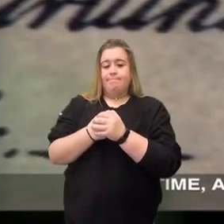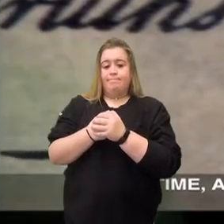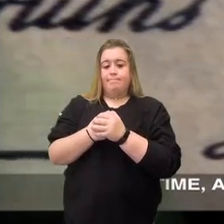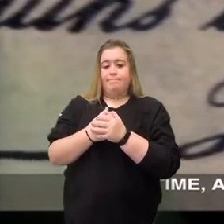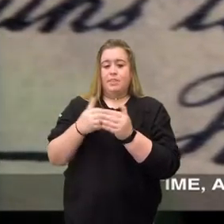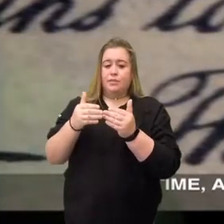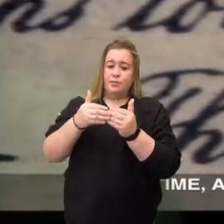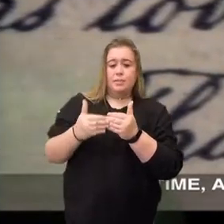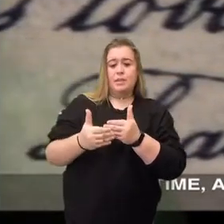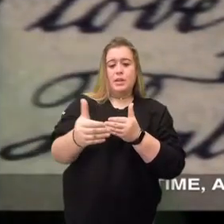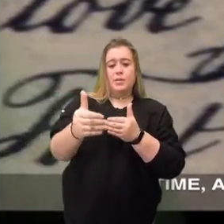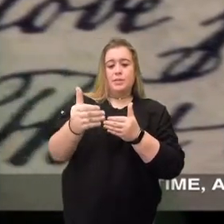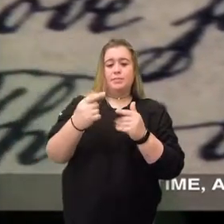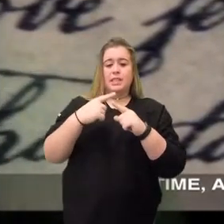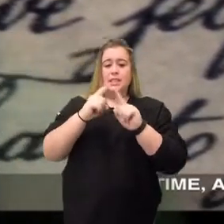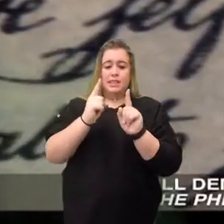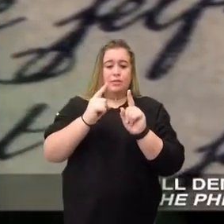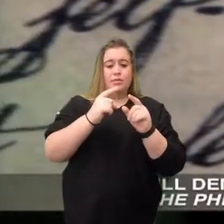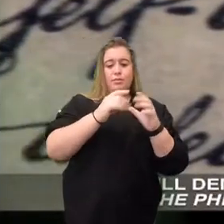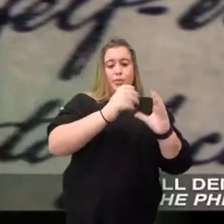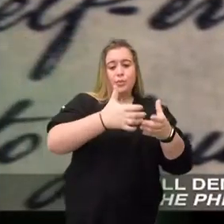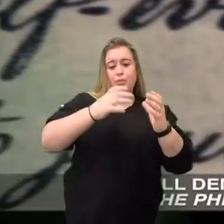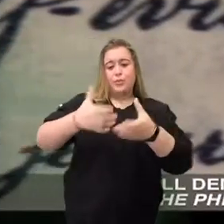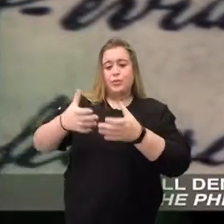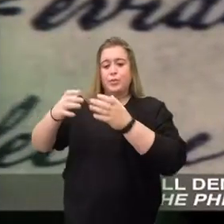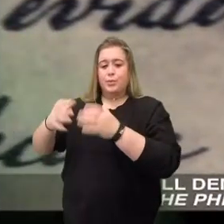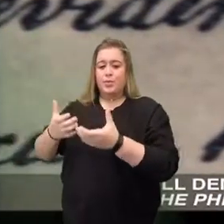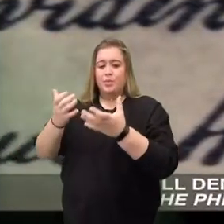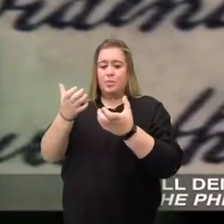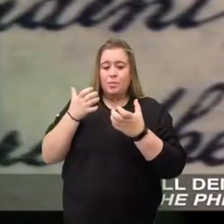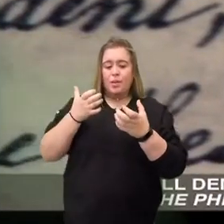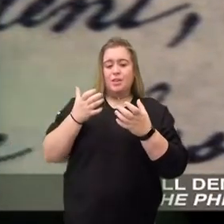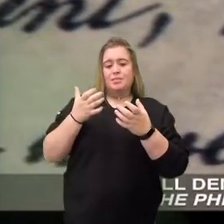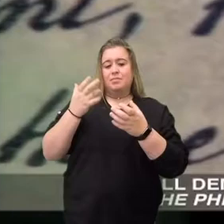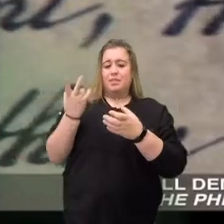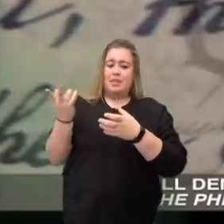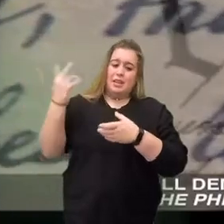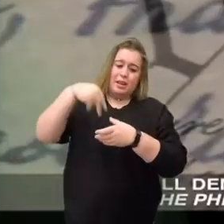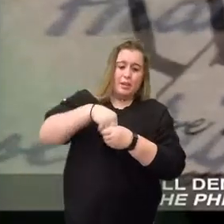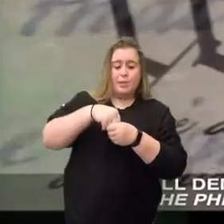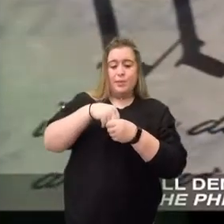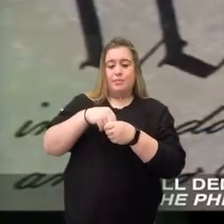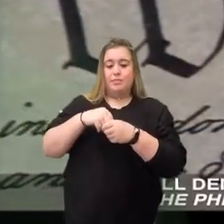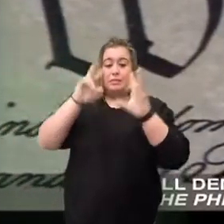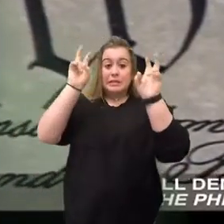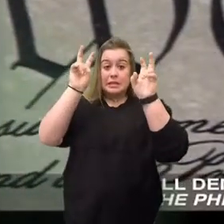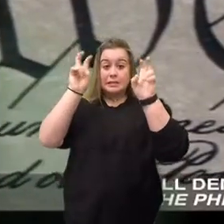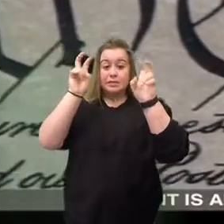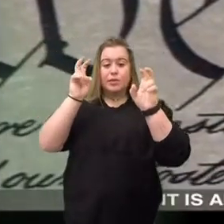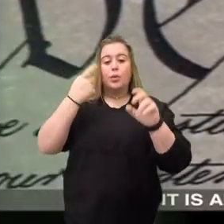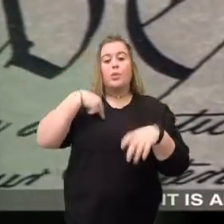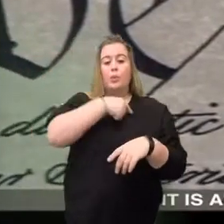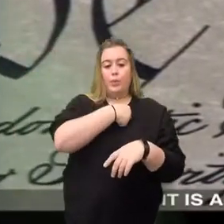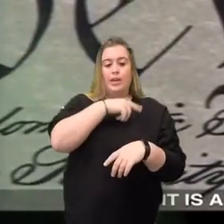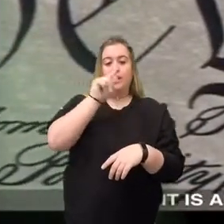In time, an ever-widening circle of groups will demand to be included in the phrase we, the people.